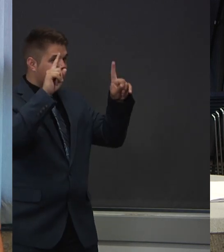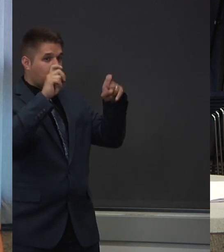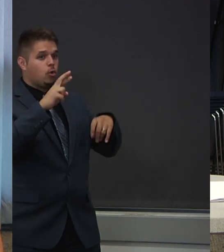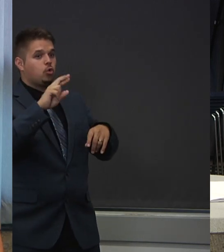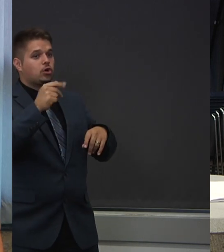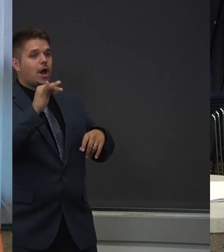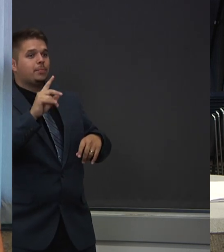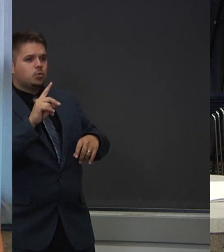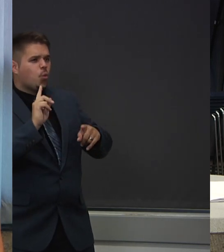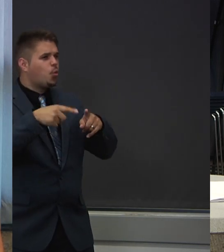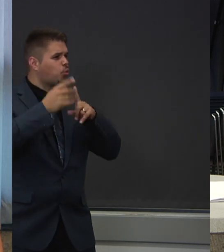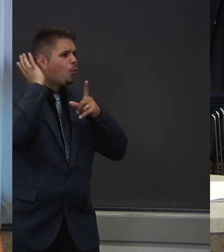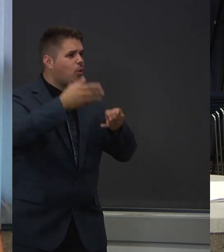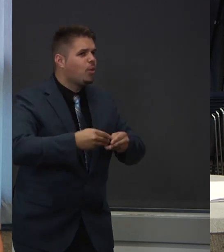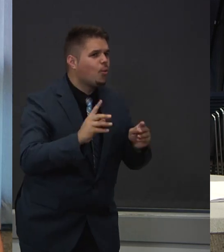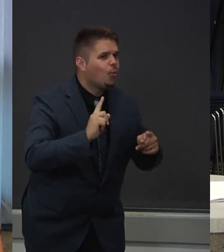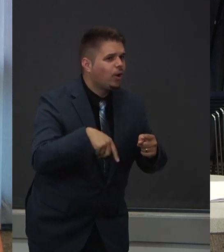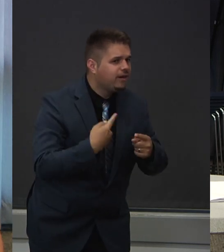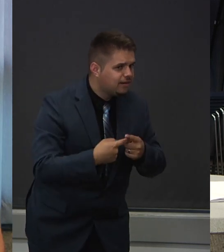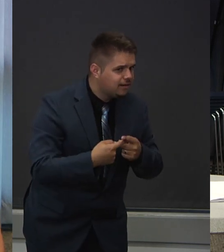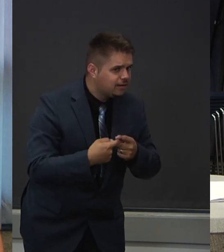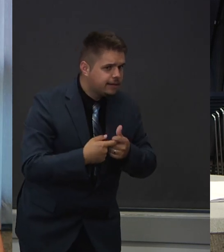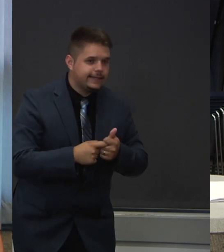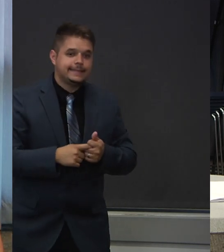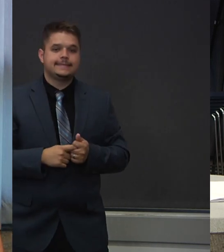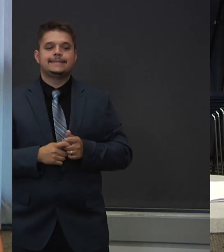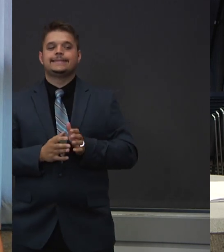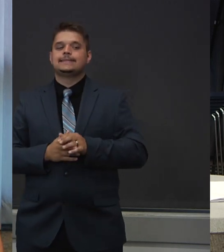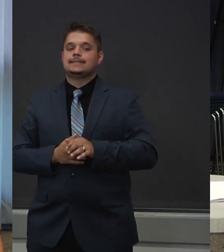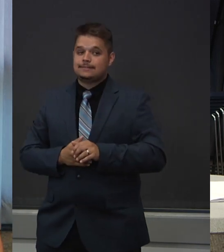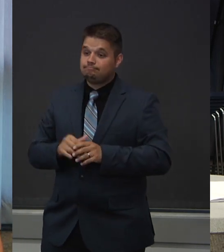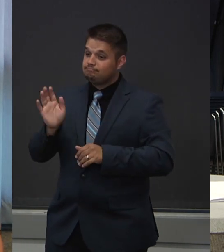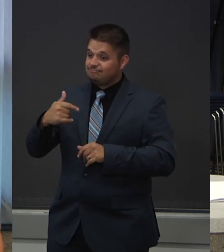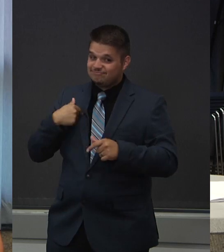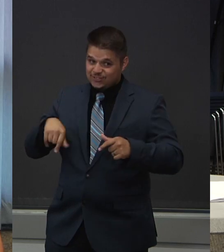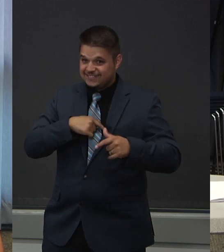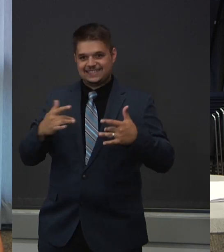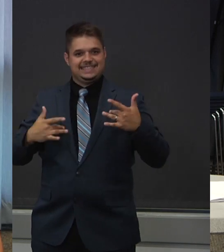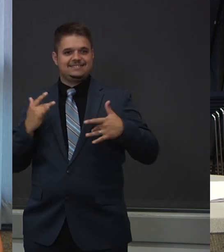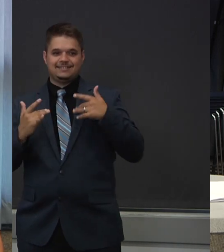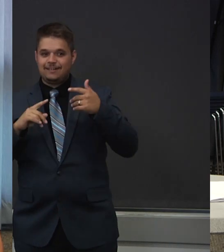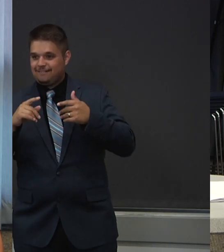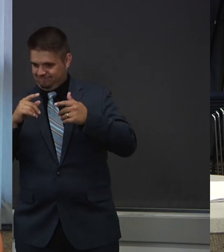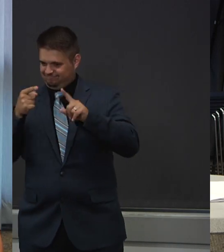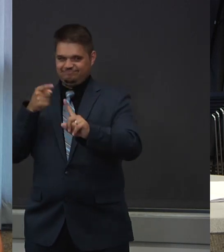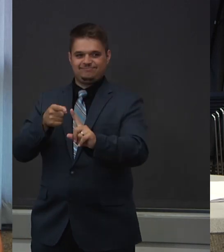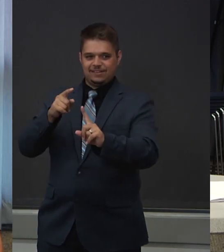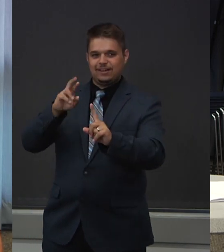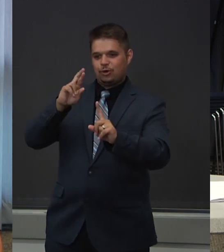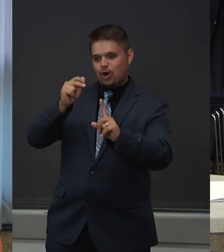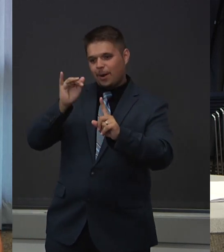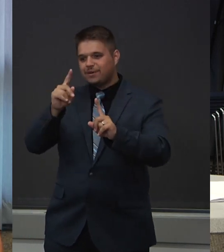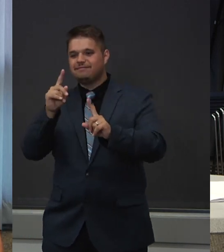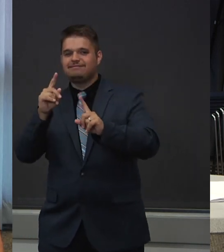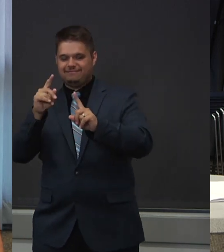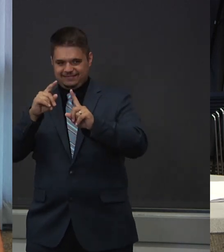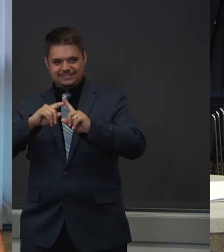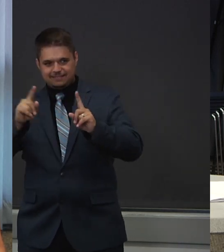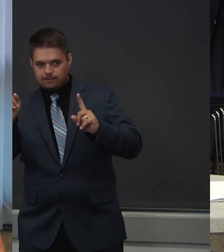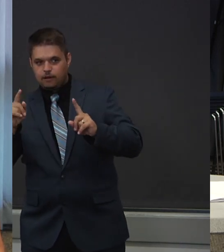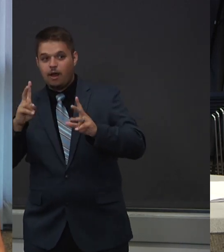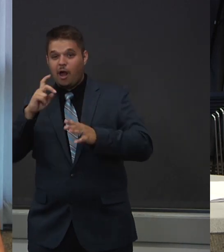This is a test that I think we're all really excited about. A test that can be performed that's not invasive,